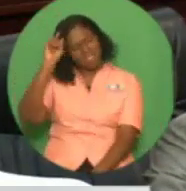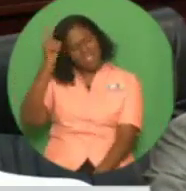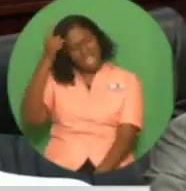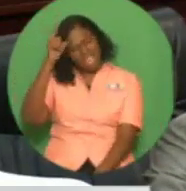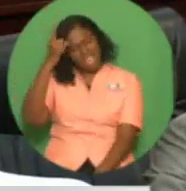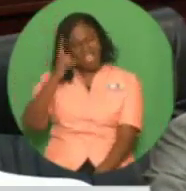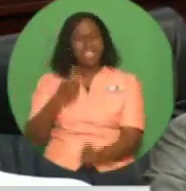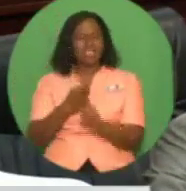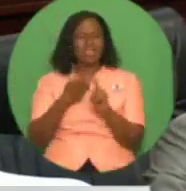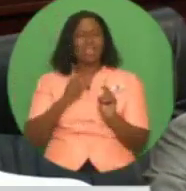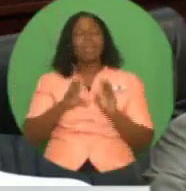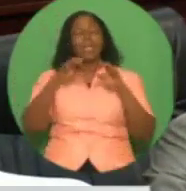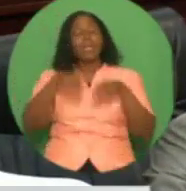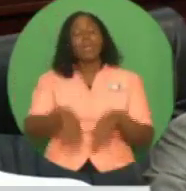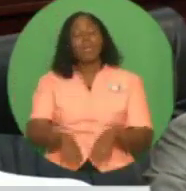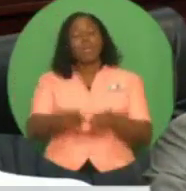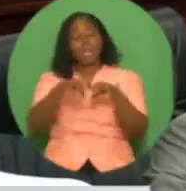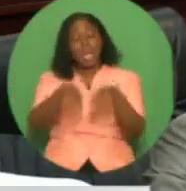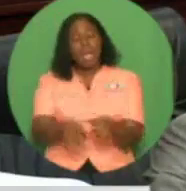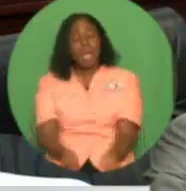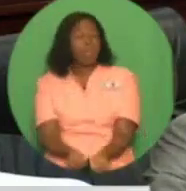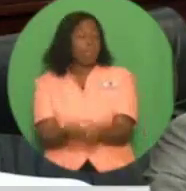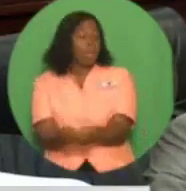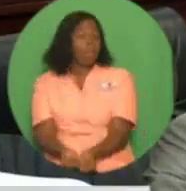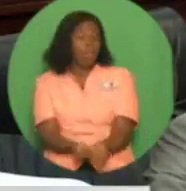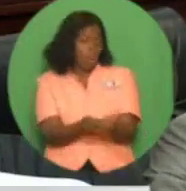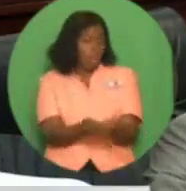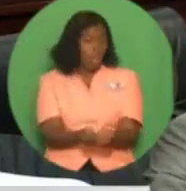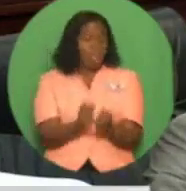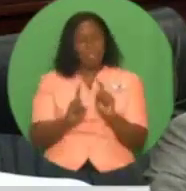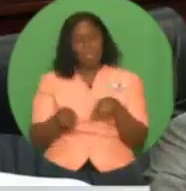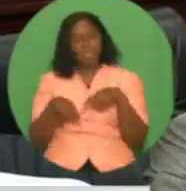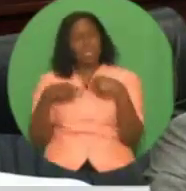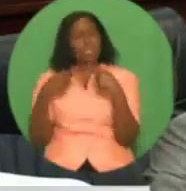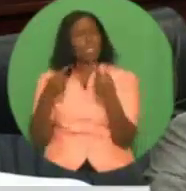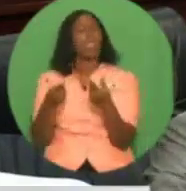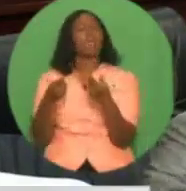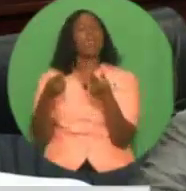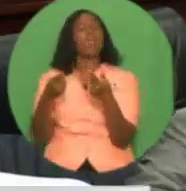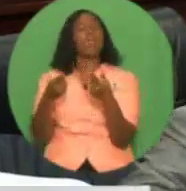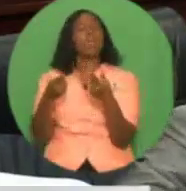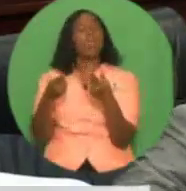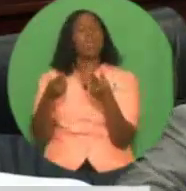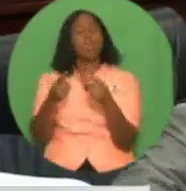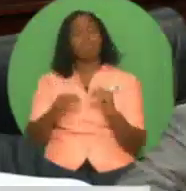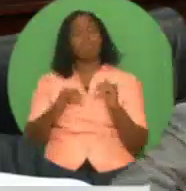the Caribbean Zonal Volleyball Association to participate in that prestigious competition.